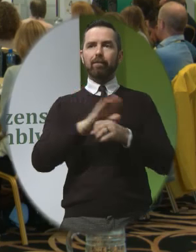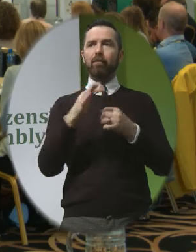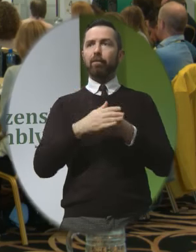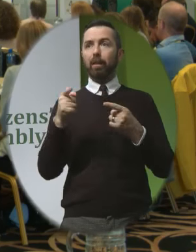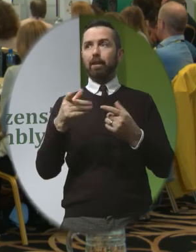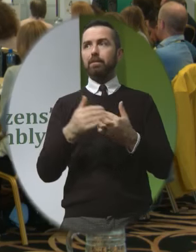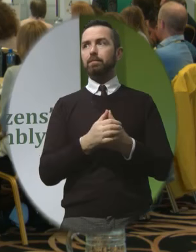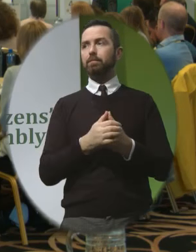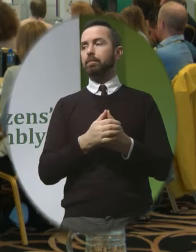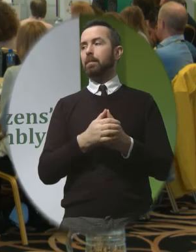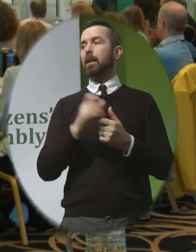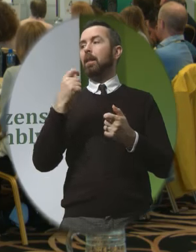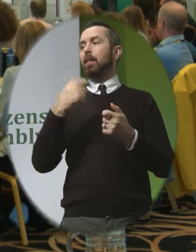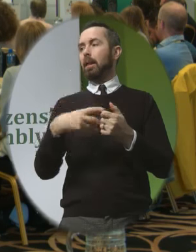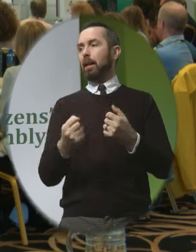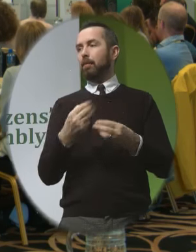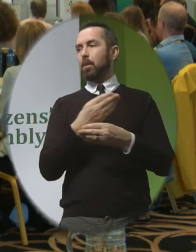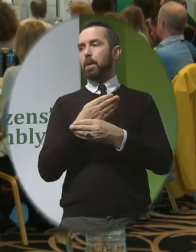and next we have little baby Mark